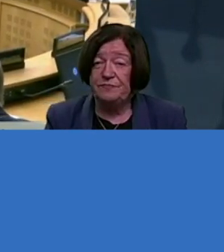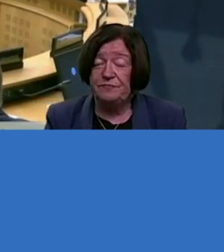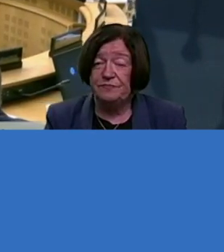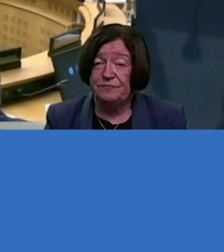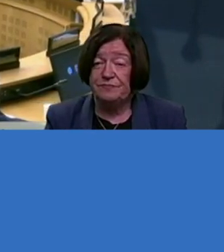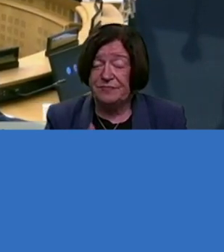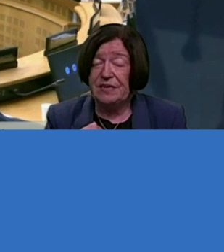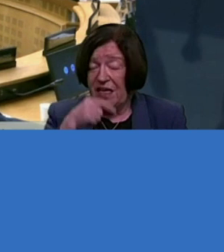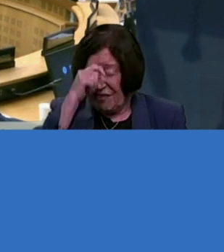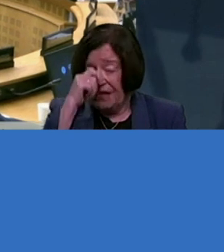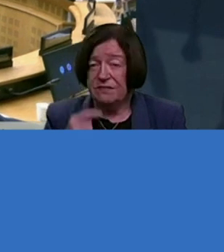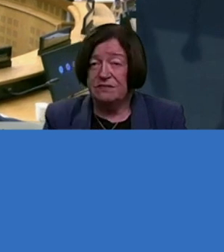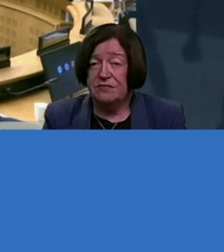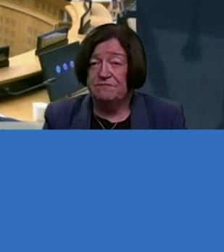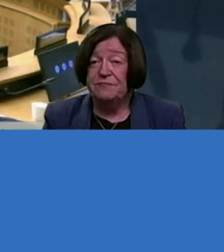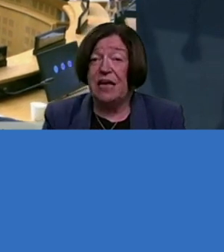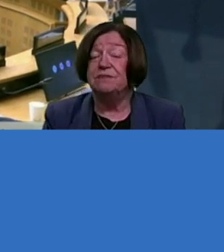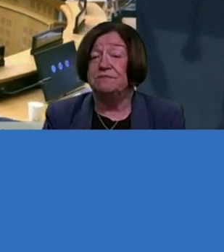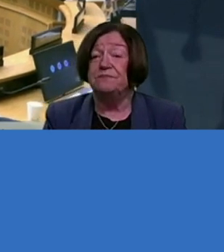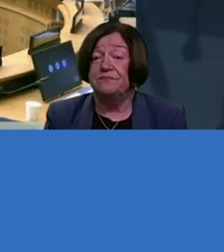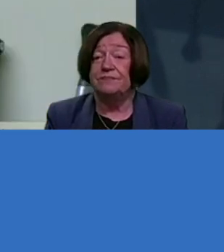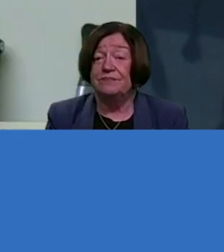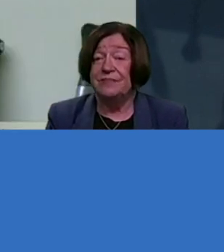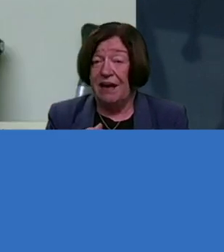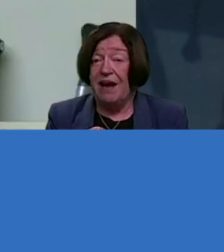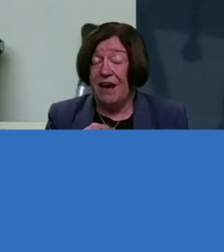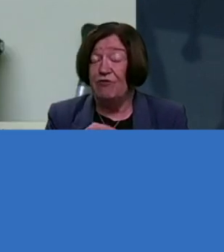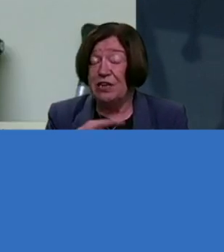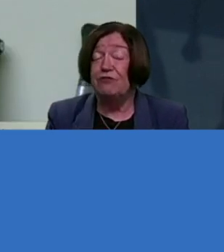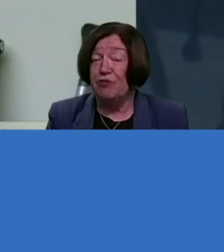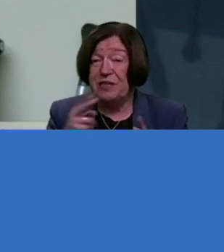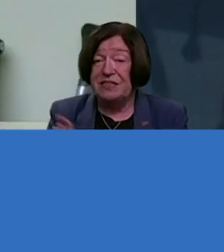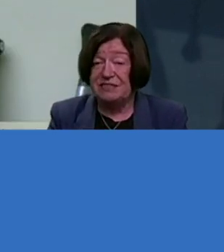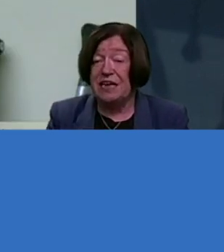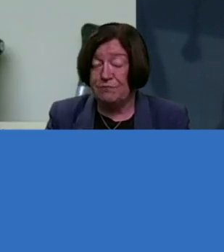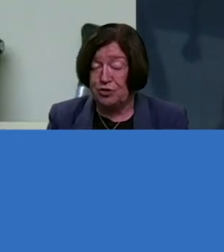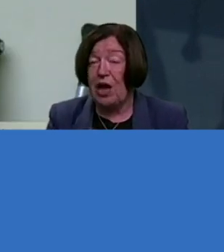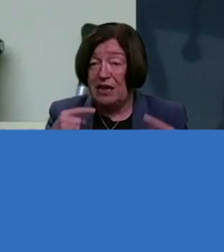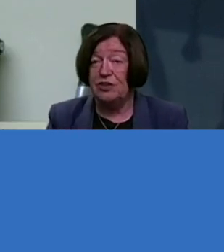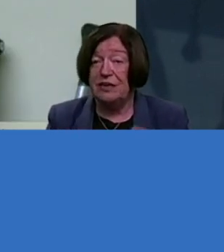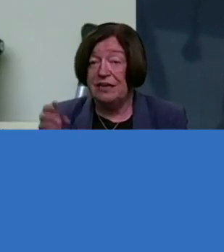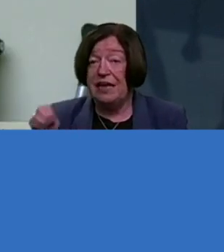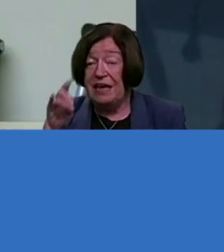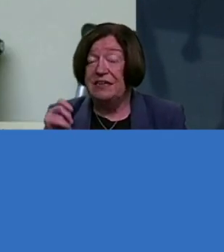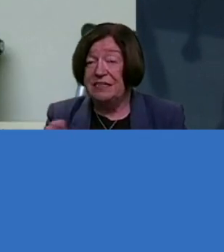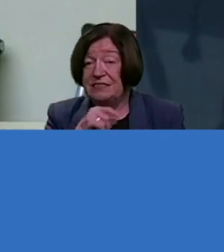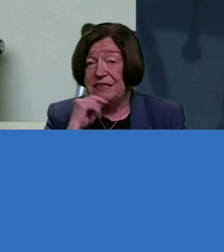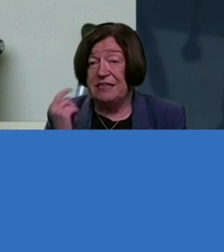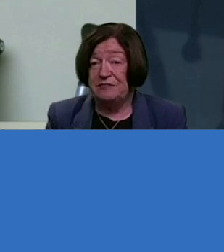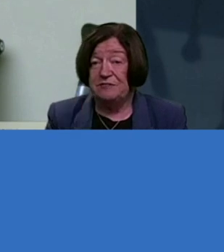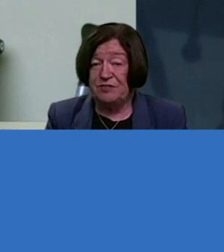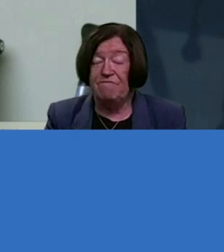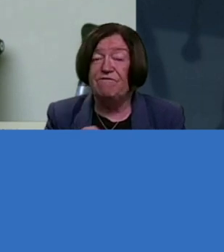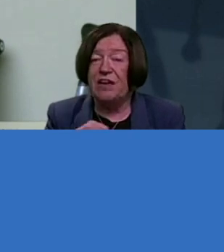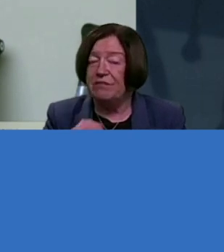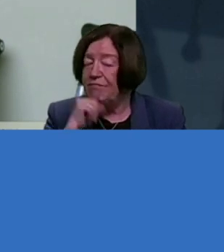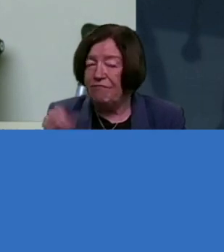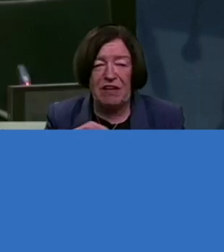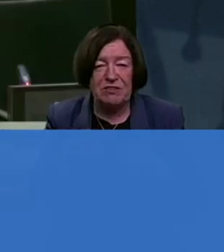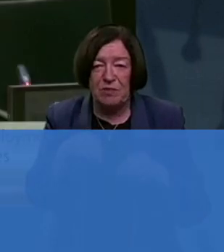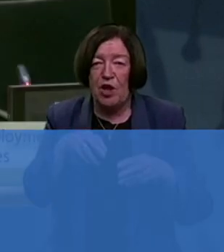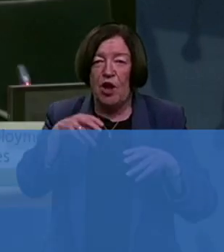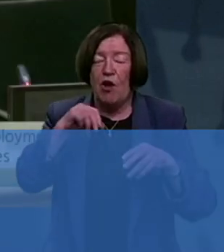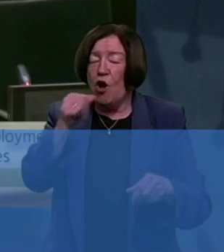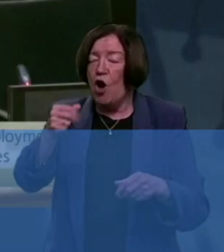You know, I think that's, yeah, I echo pretty much the exact same challenges as, you know, there is that lack of flexibility and understanding